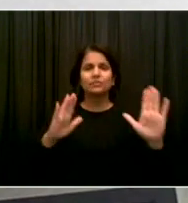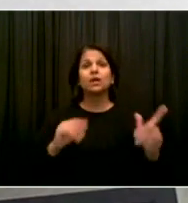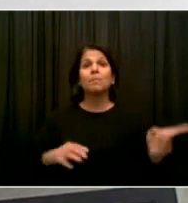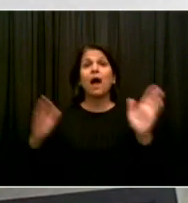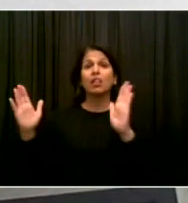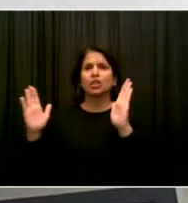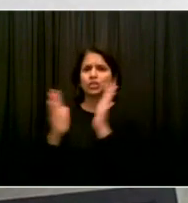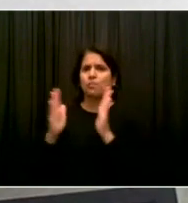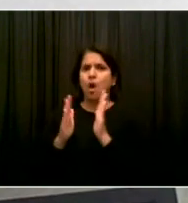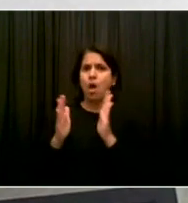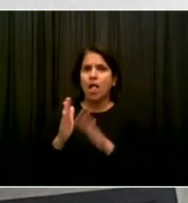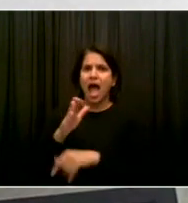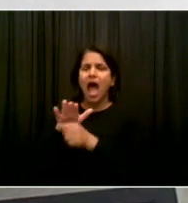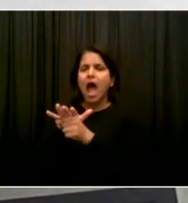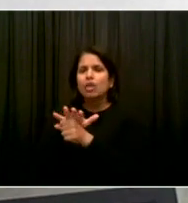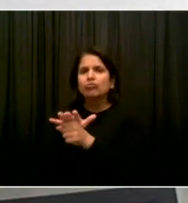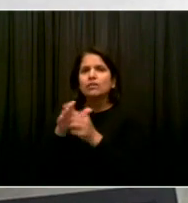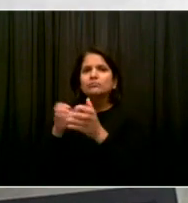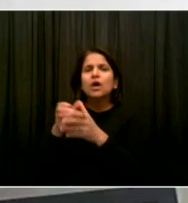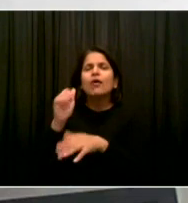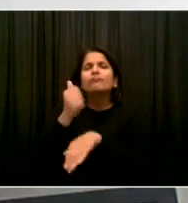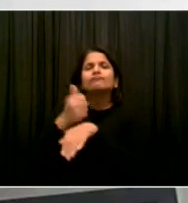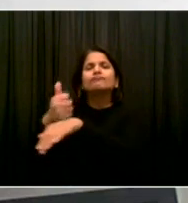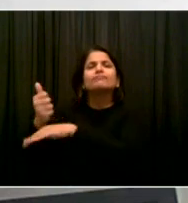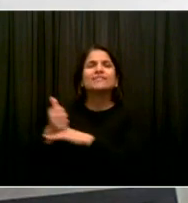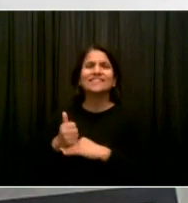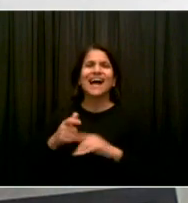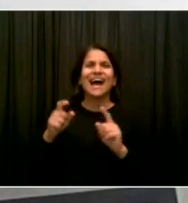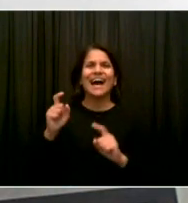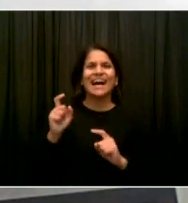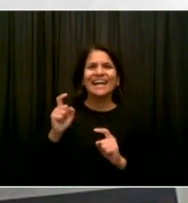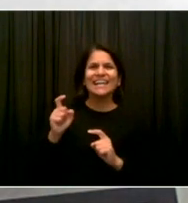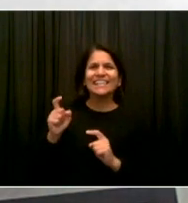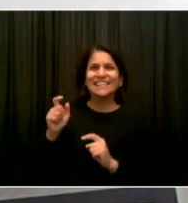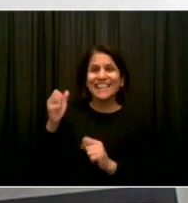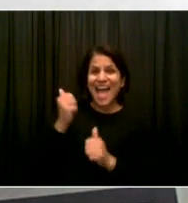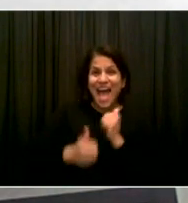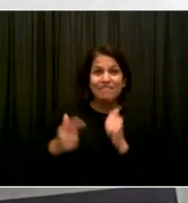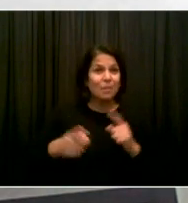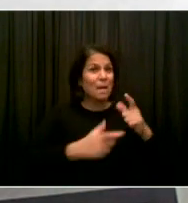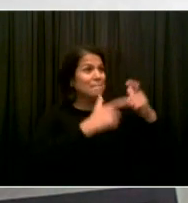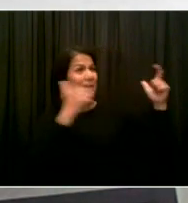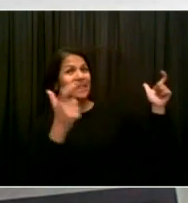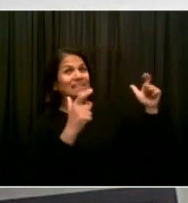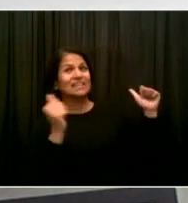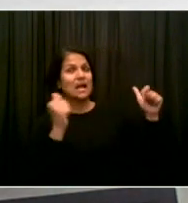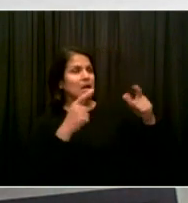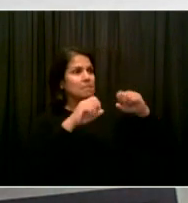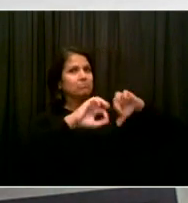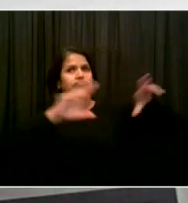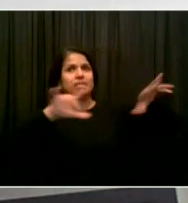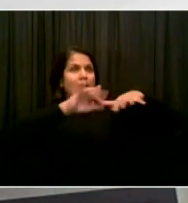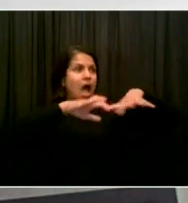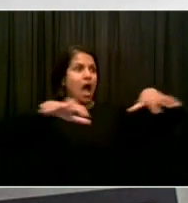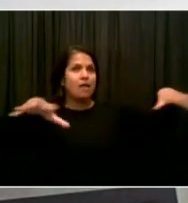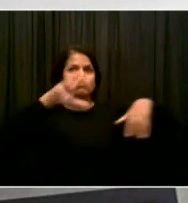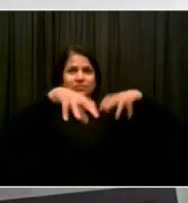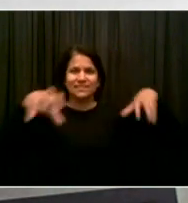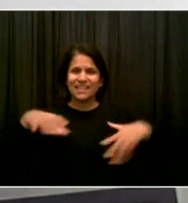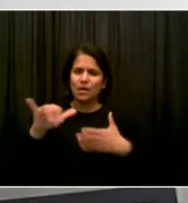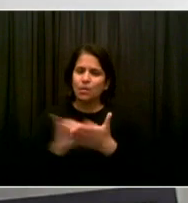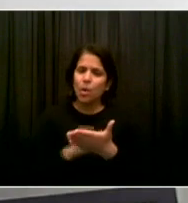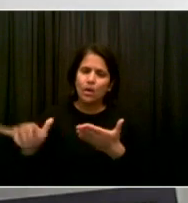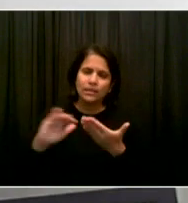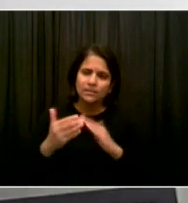Bellevue hospital on every block. And so part of our strategy of making testing as available as possible